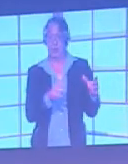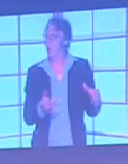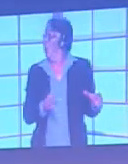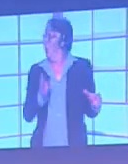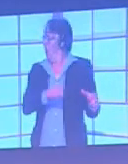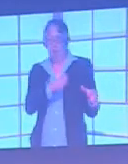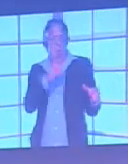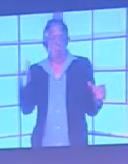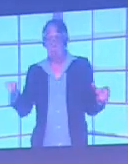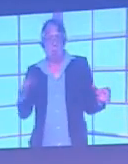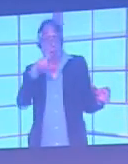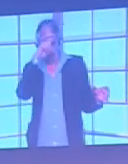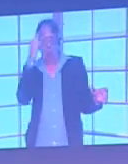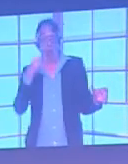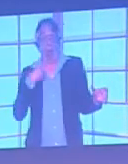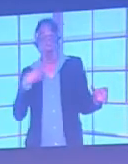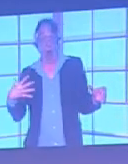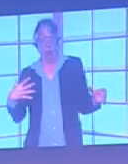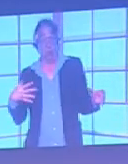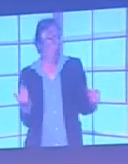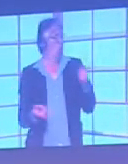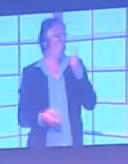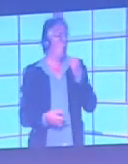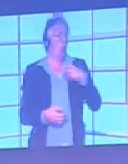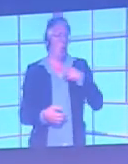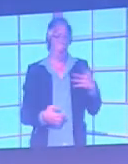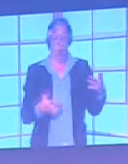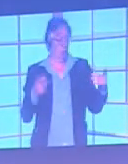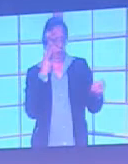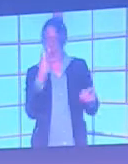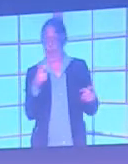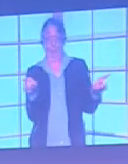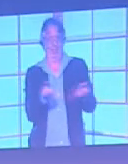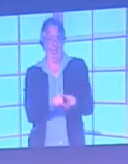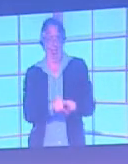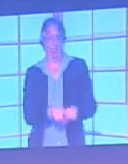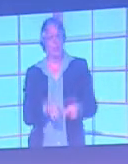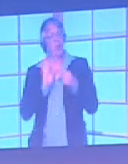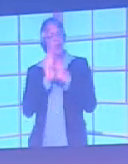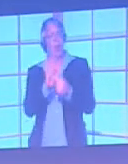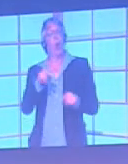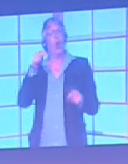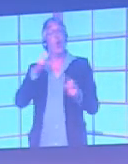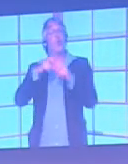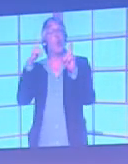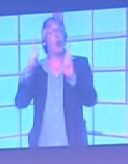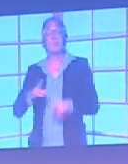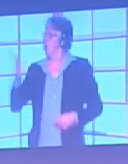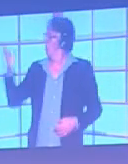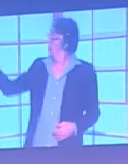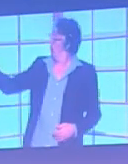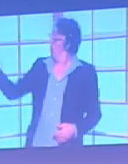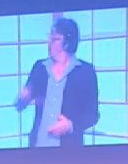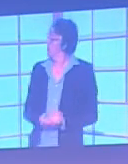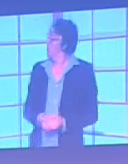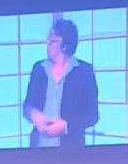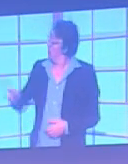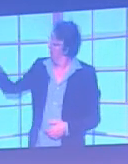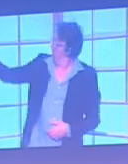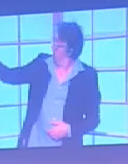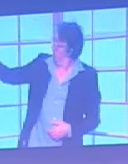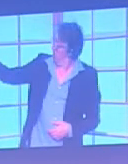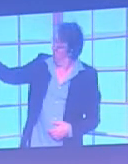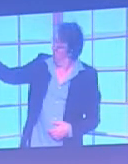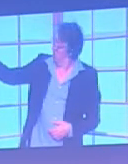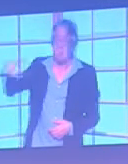and white striped kit for a colour-blind person. Here it is against Newcastle in the Premier League. Now you might think at close